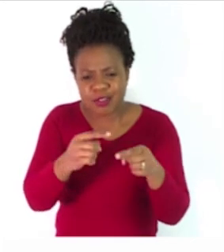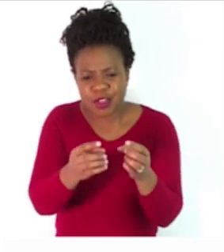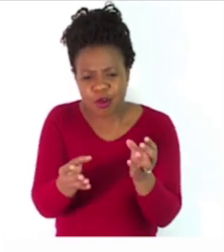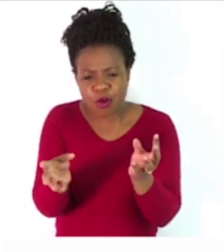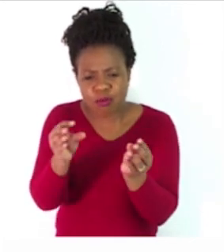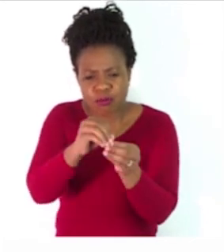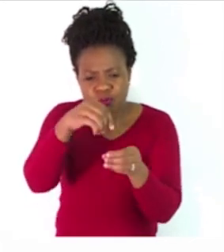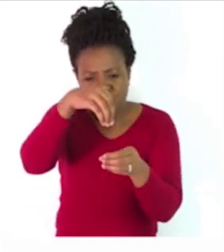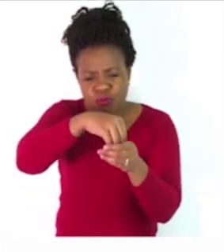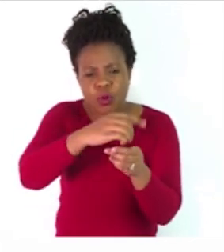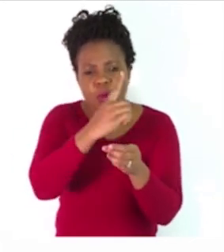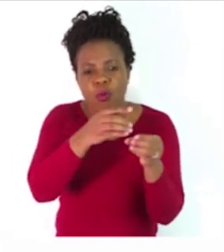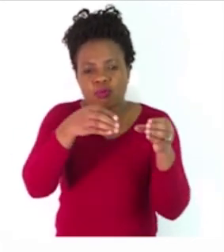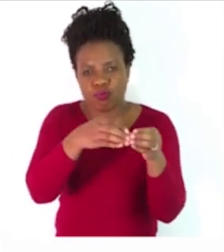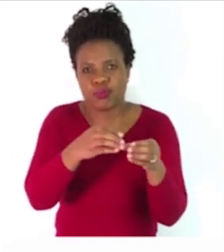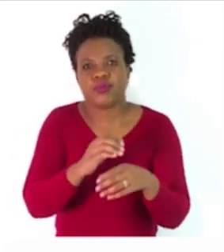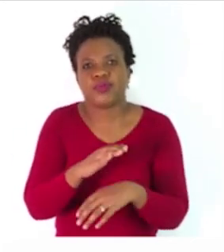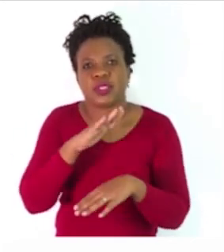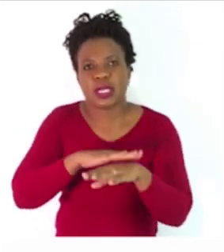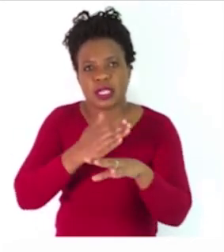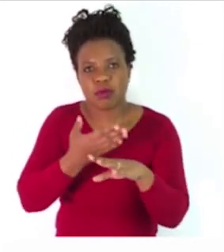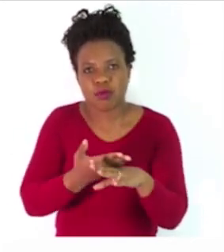a flight of stairs.